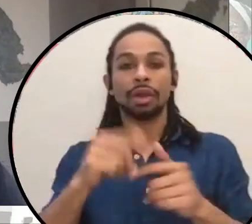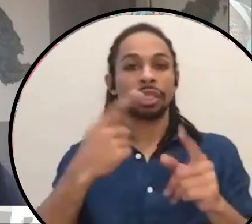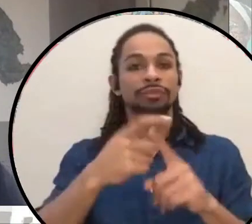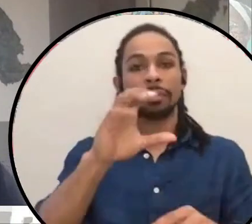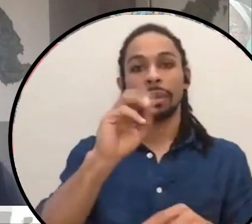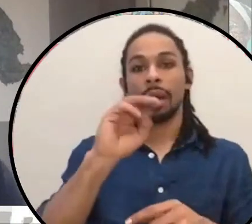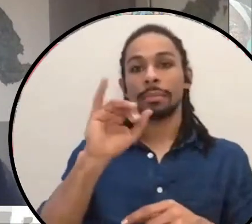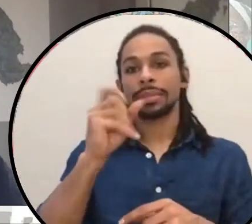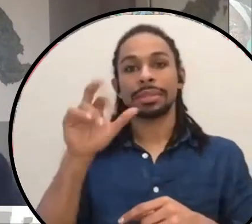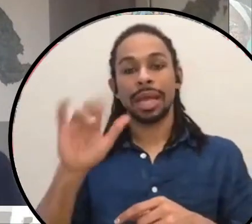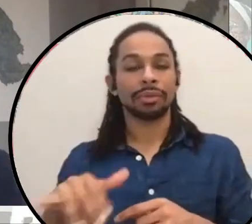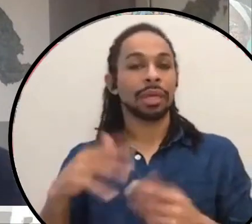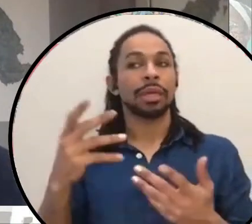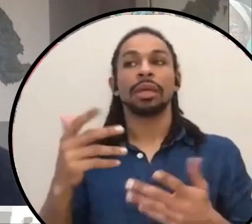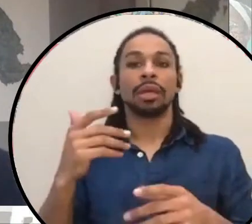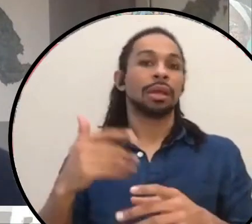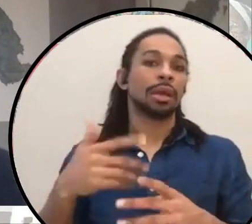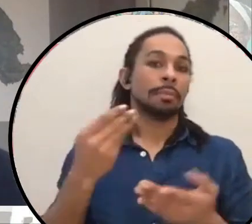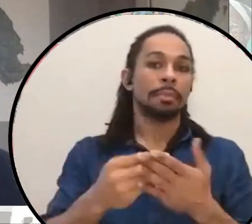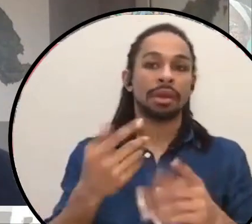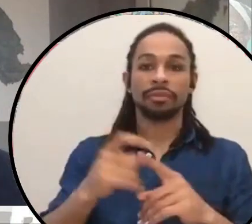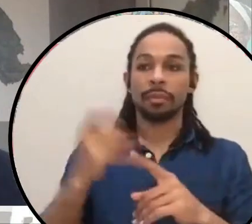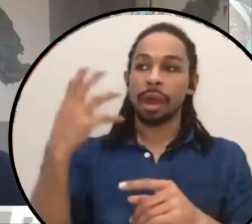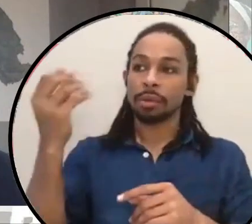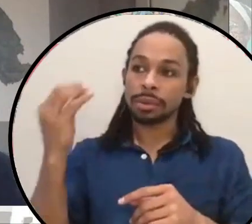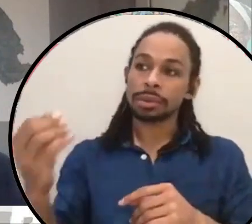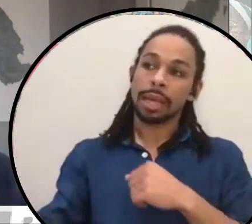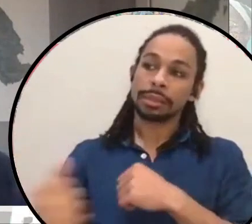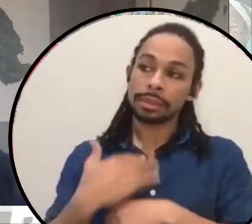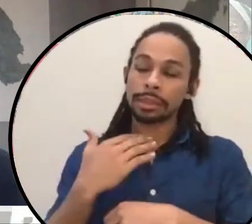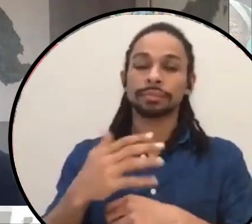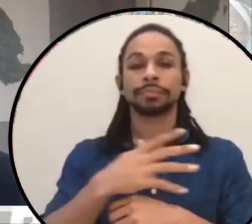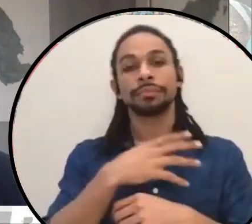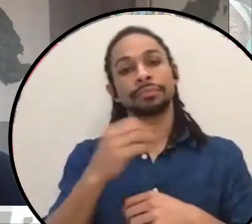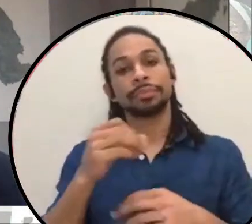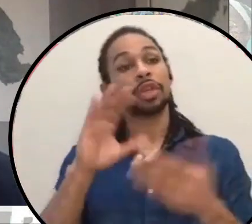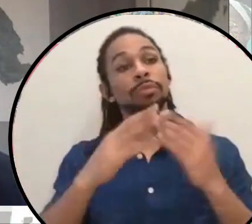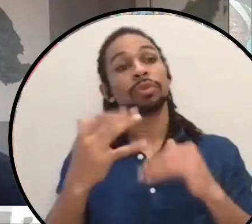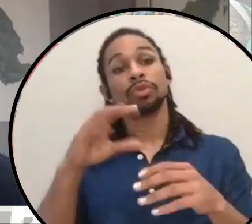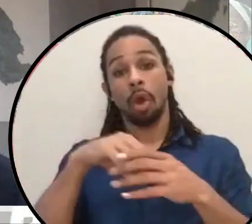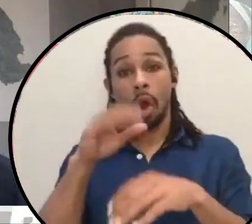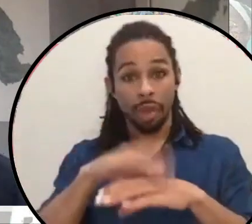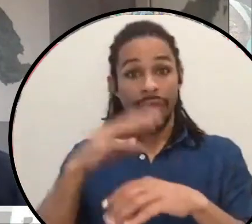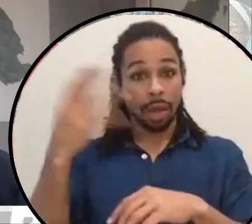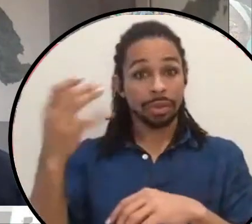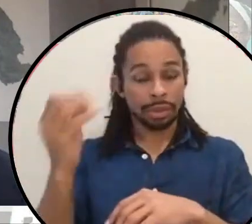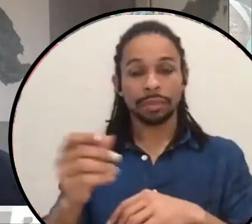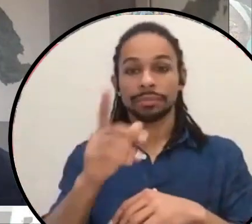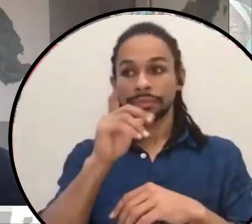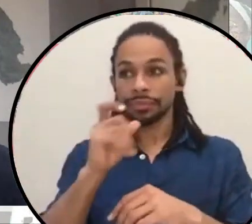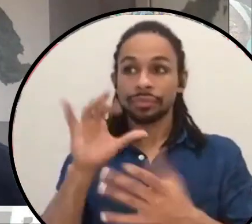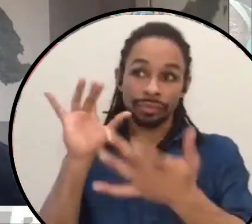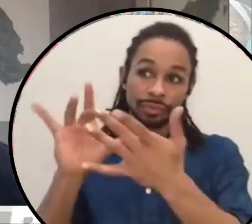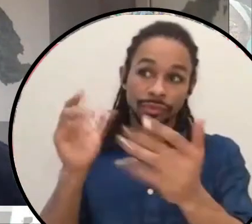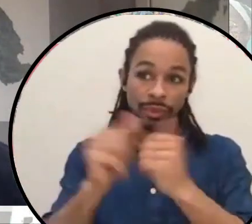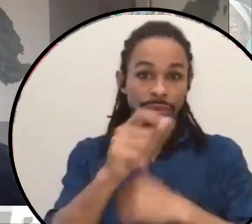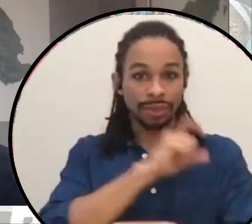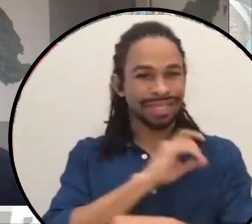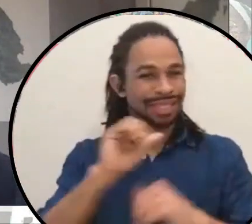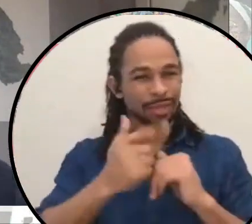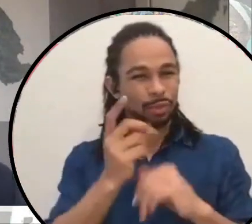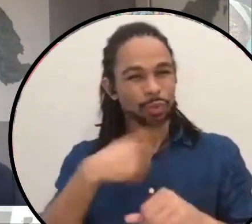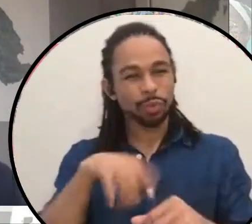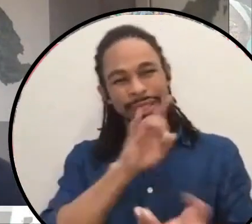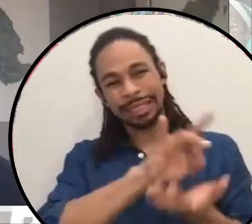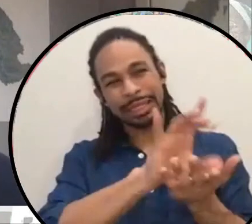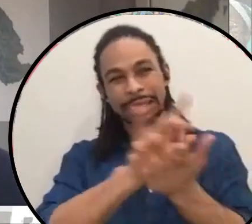communities on the outside that are having lots of contact with the police. Like how do we get the police out of people's neighborhoods? How do we get rid of laws